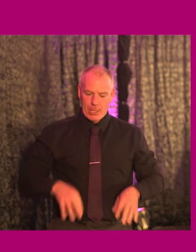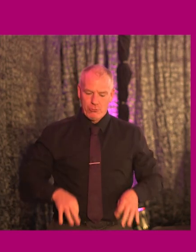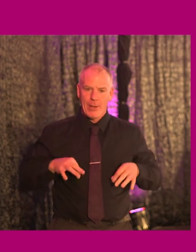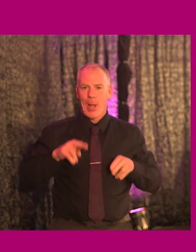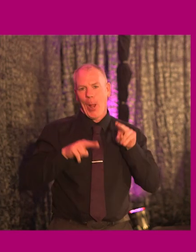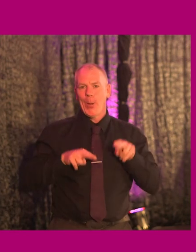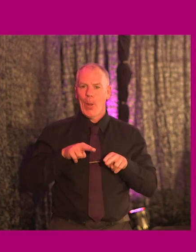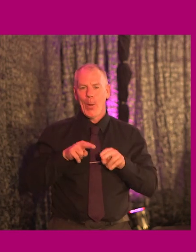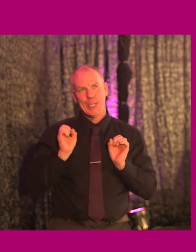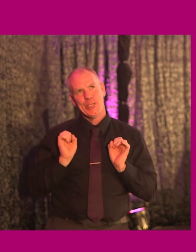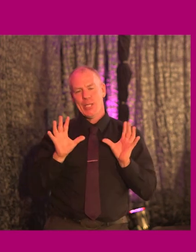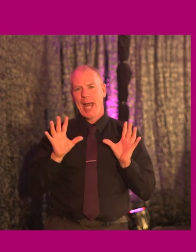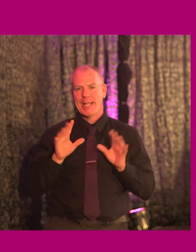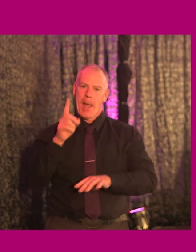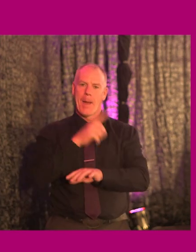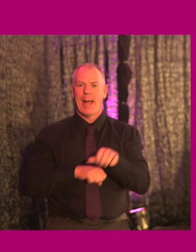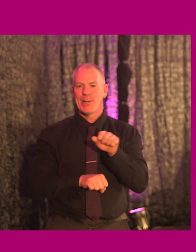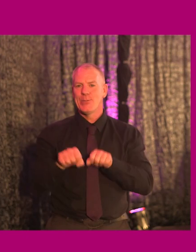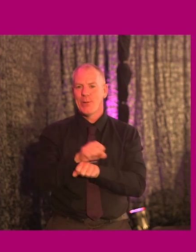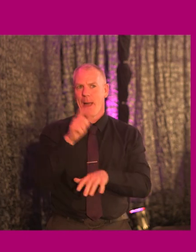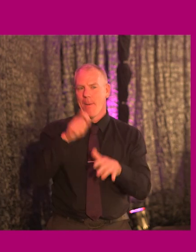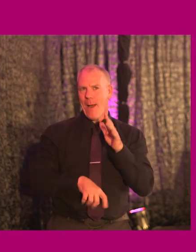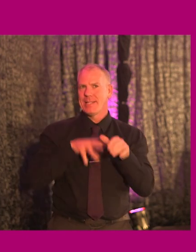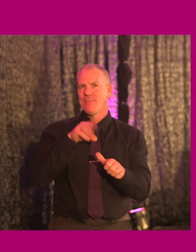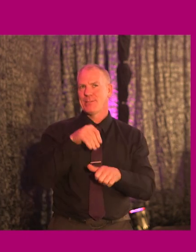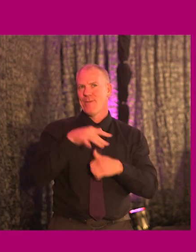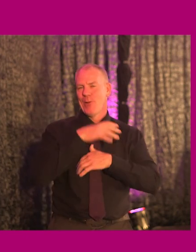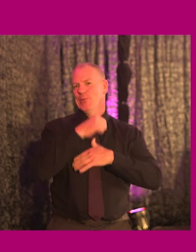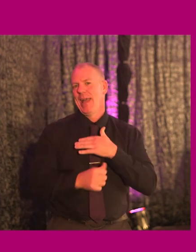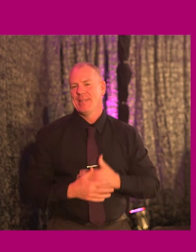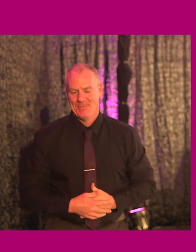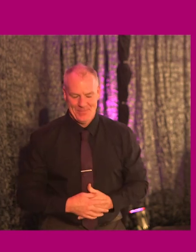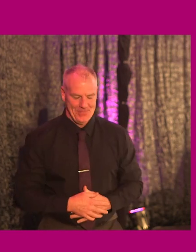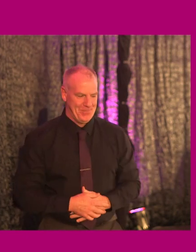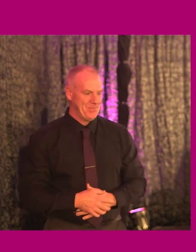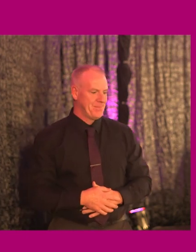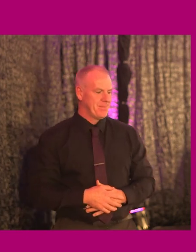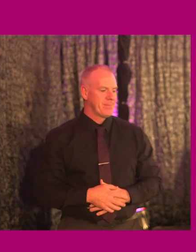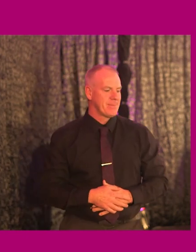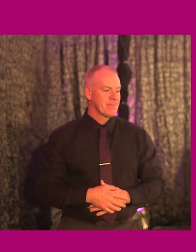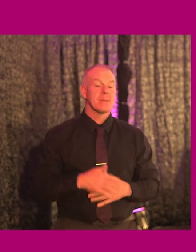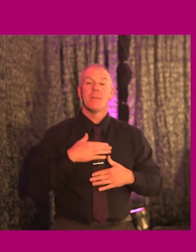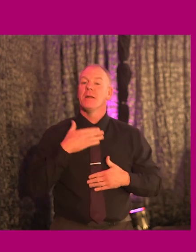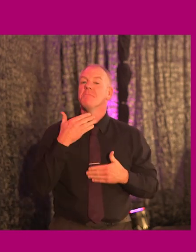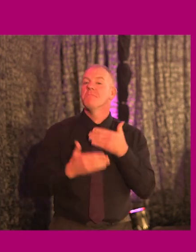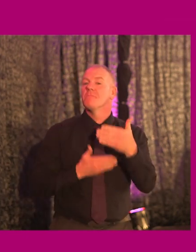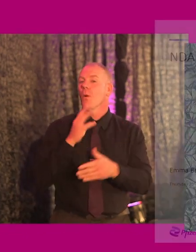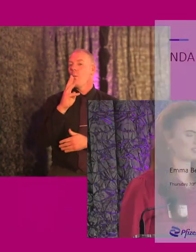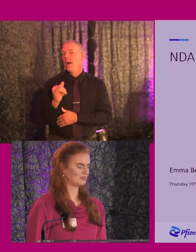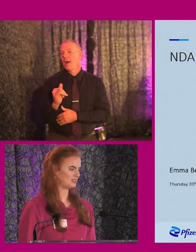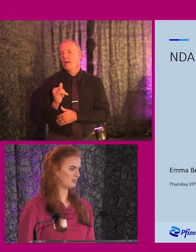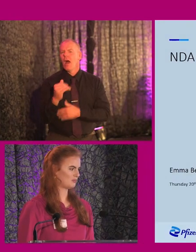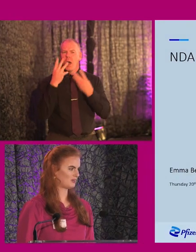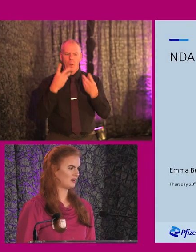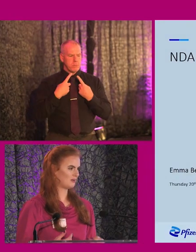shiny black shoes that I bought specially for this event. And so I am here because I